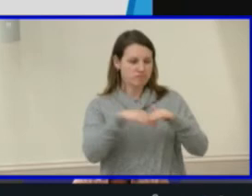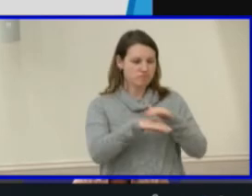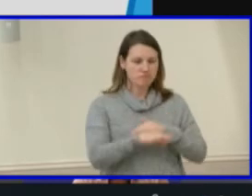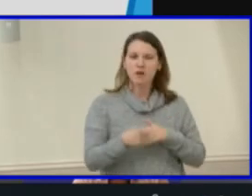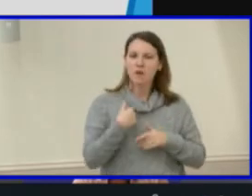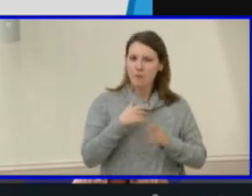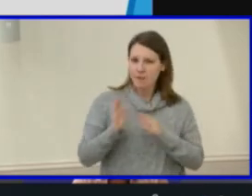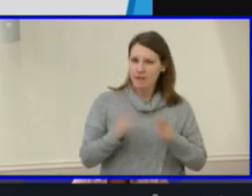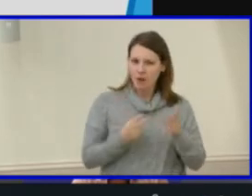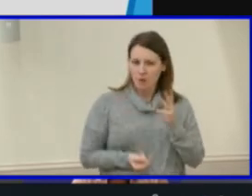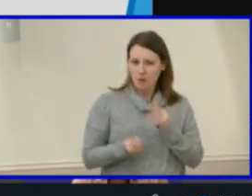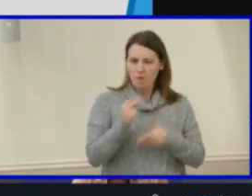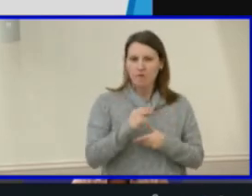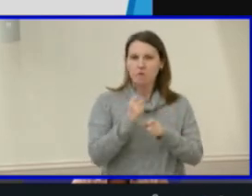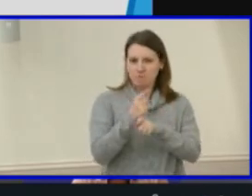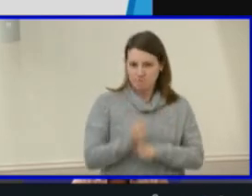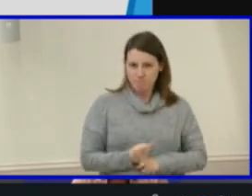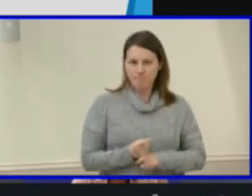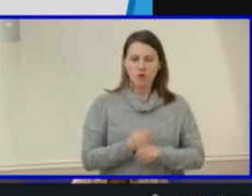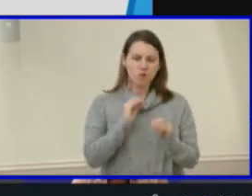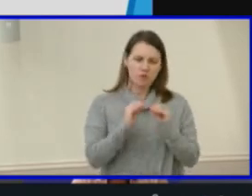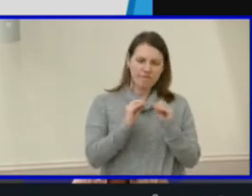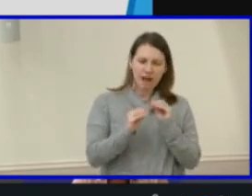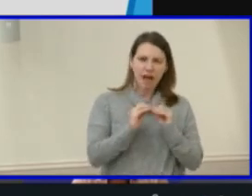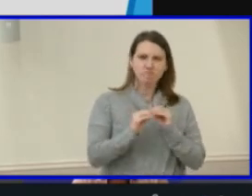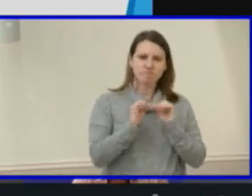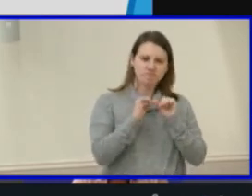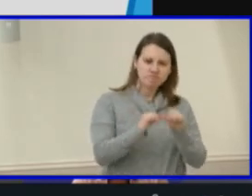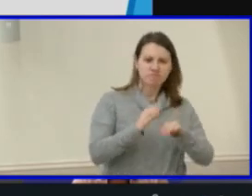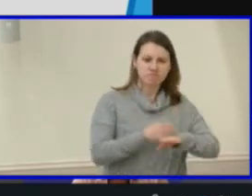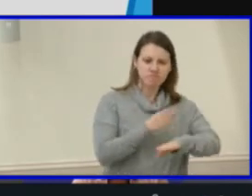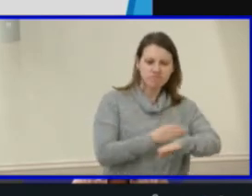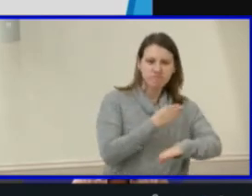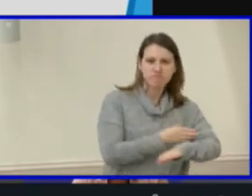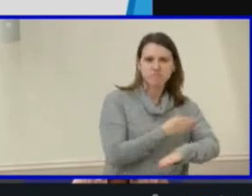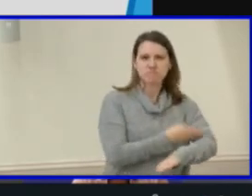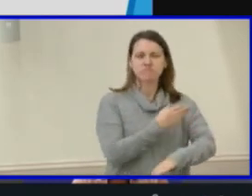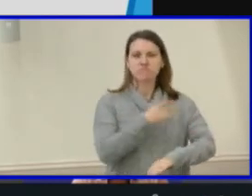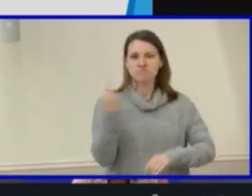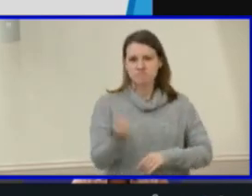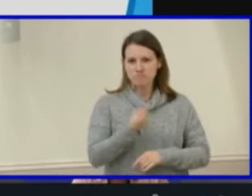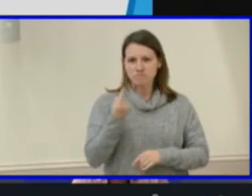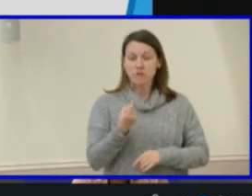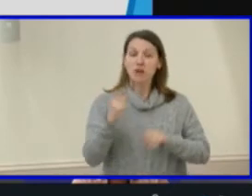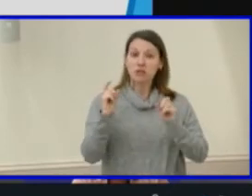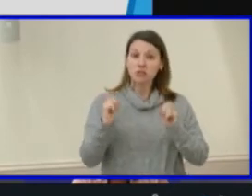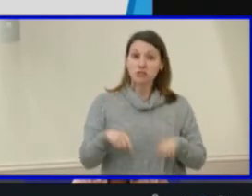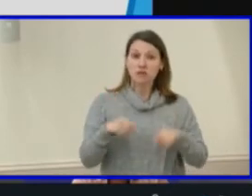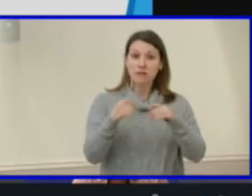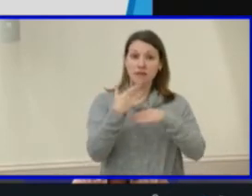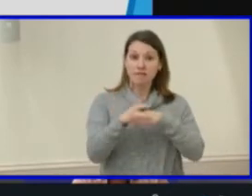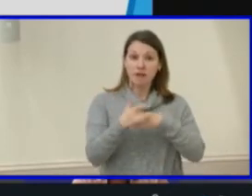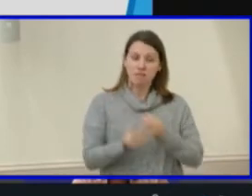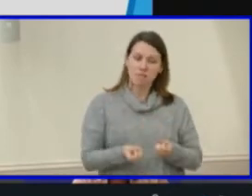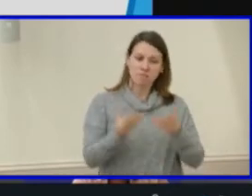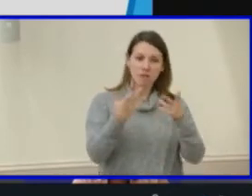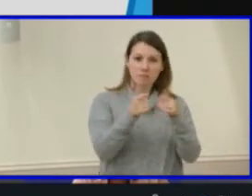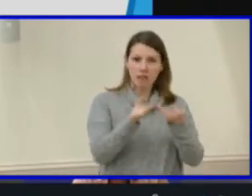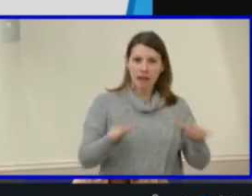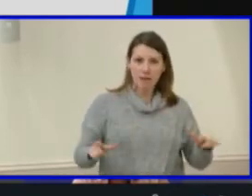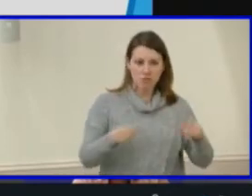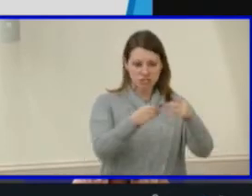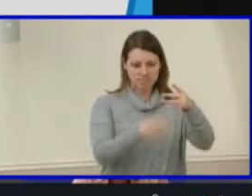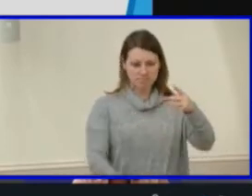refine and improve the online application process. The application should also be available in multiple languages with supports in place